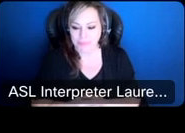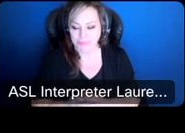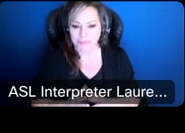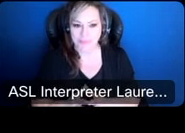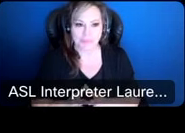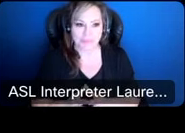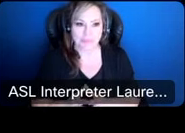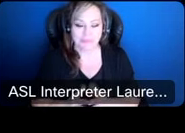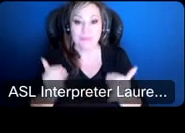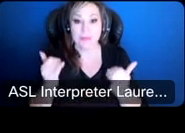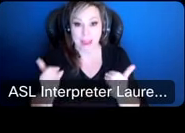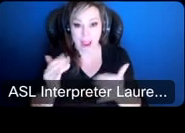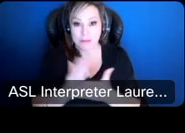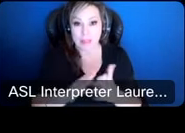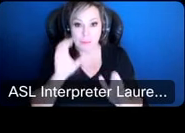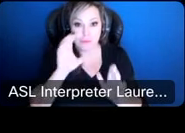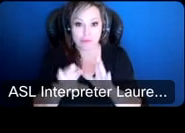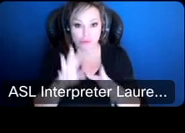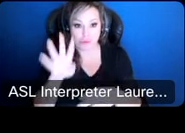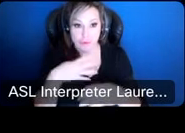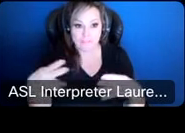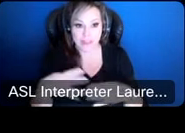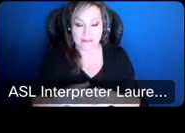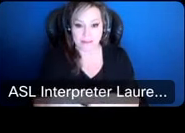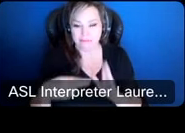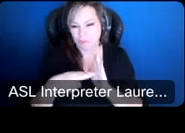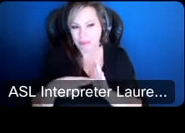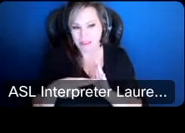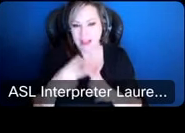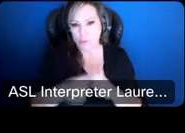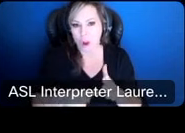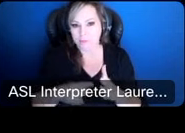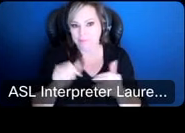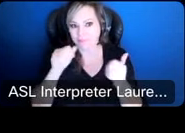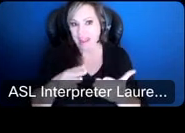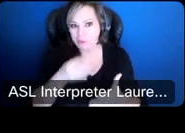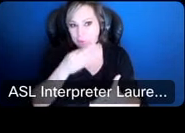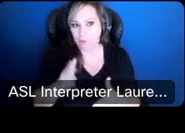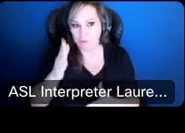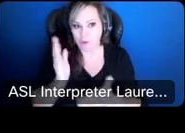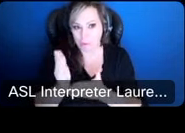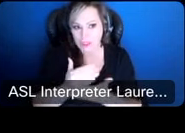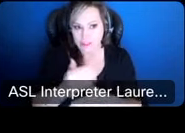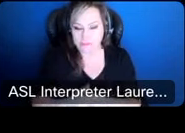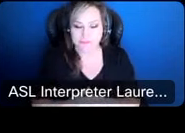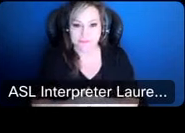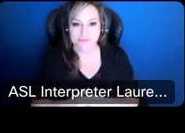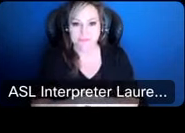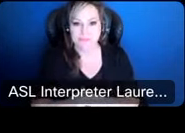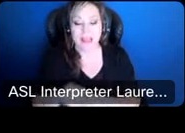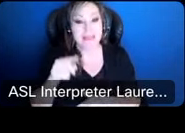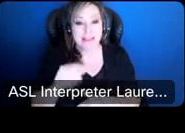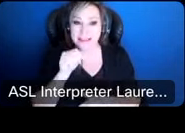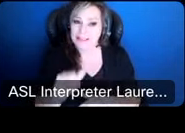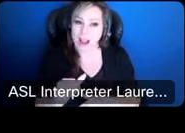so here we just have some graphic representations of what we're facing in budgets and again like miss guyaghi said this is not